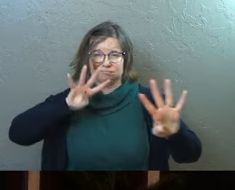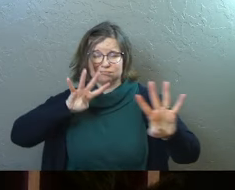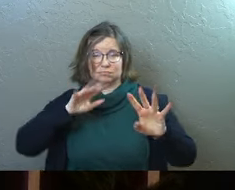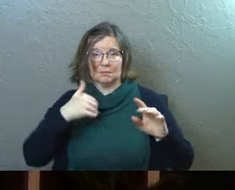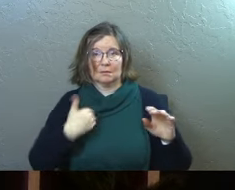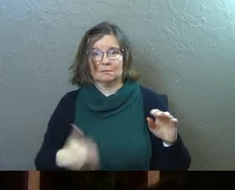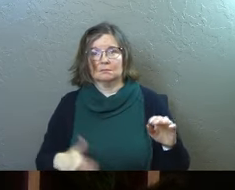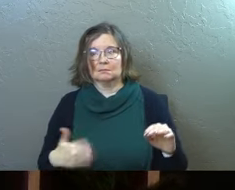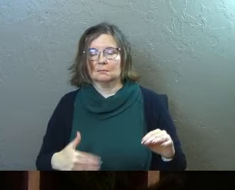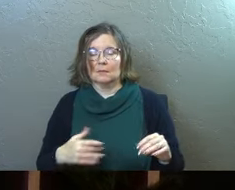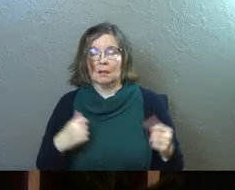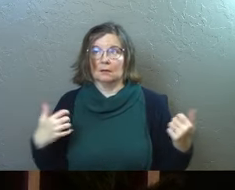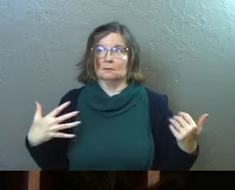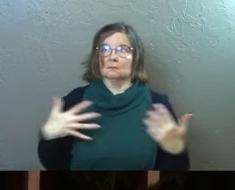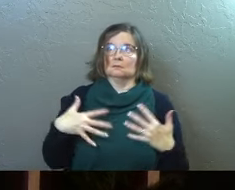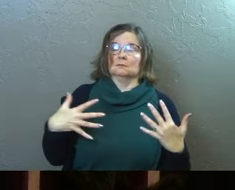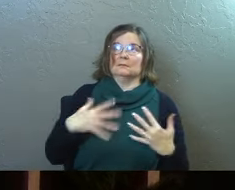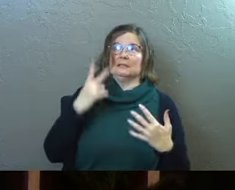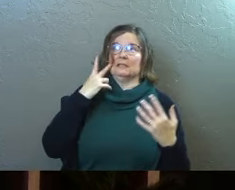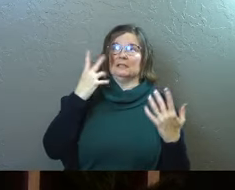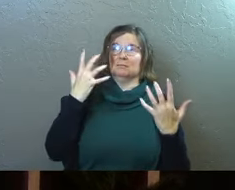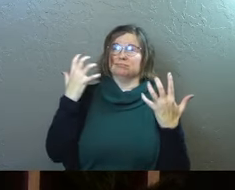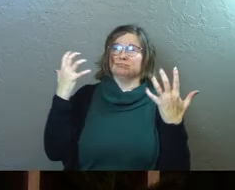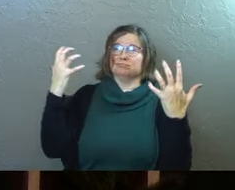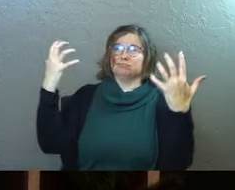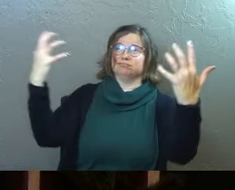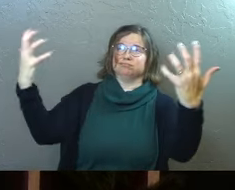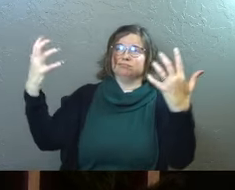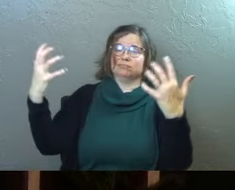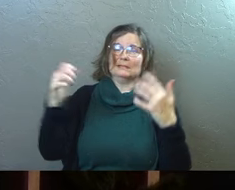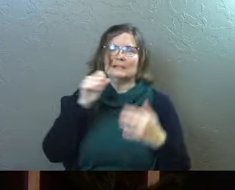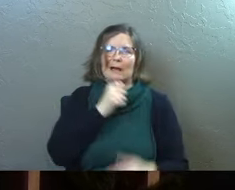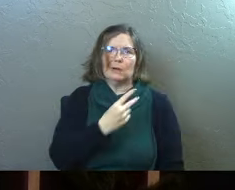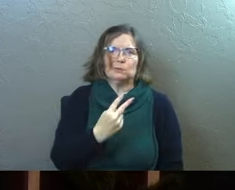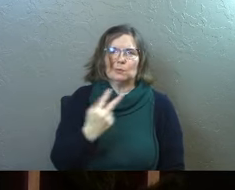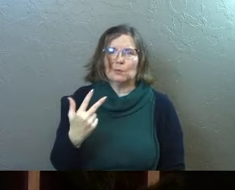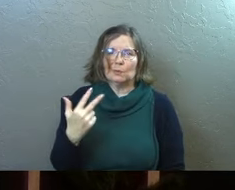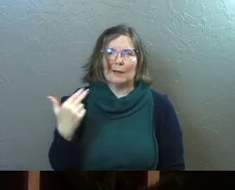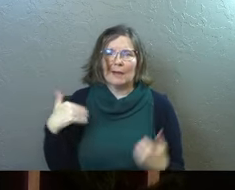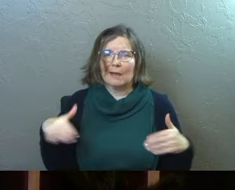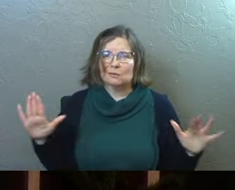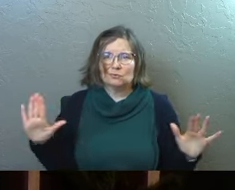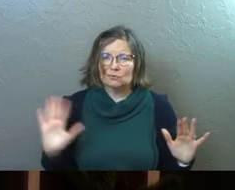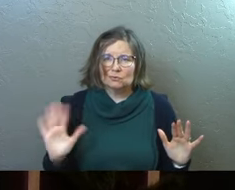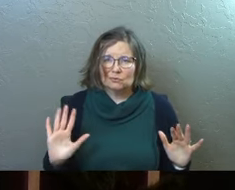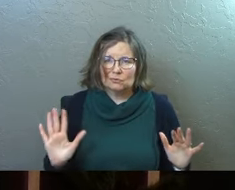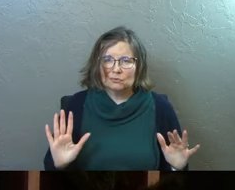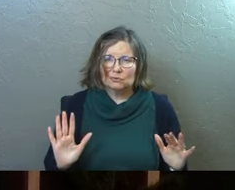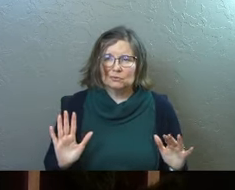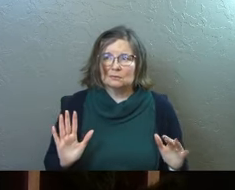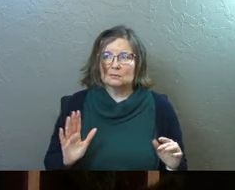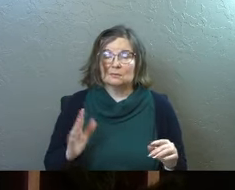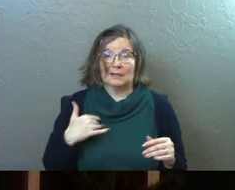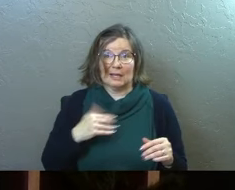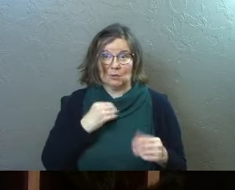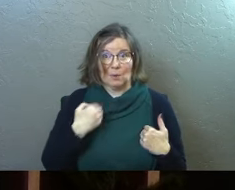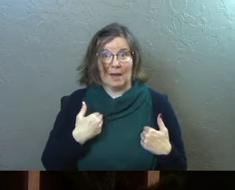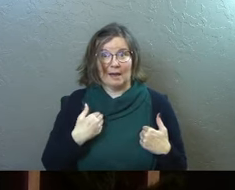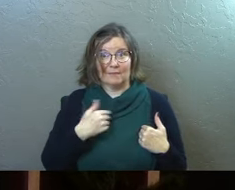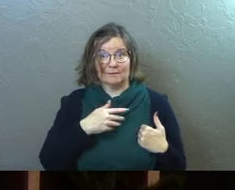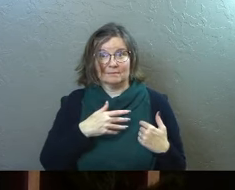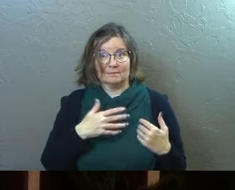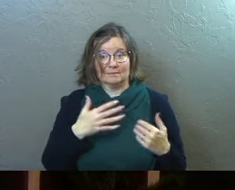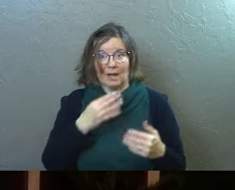all over again. And it's a vast host, right? It's like not like two or three angels that are in your manger scene at home.